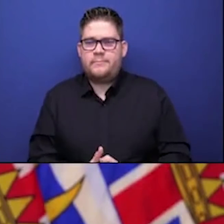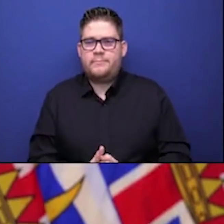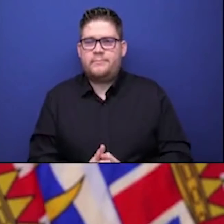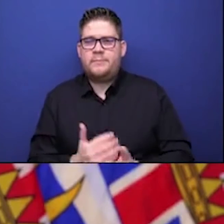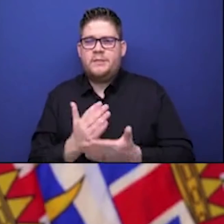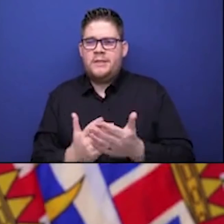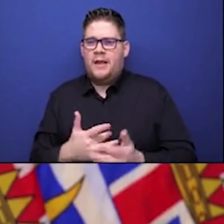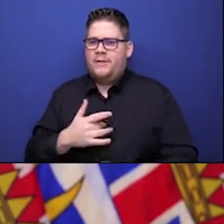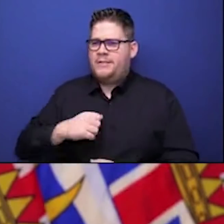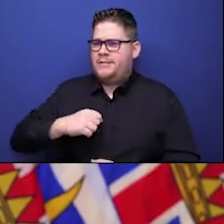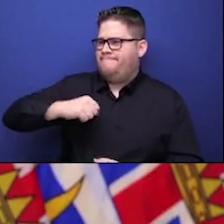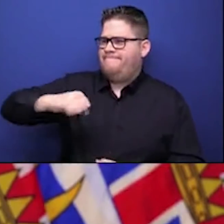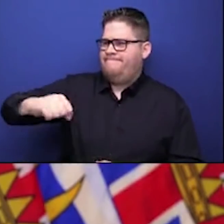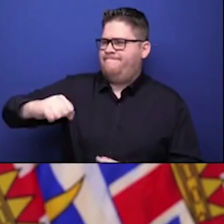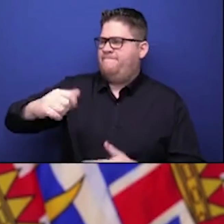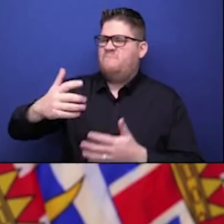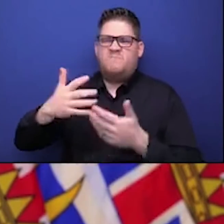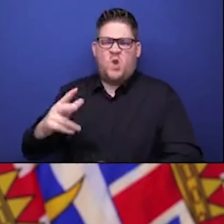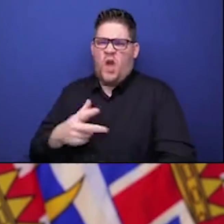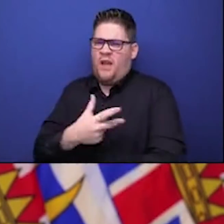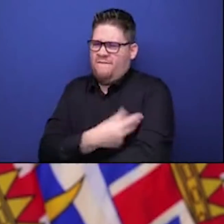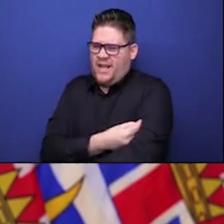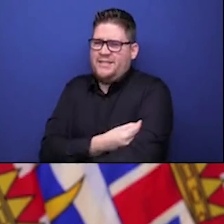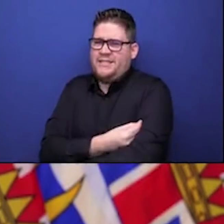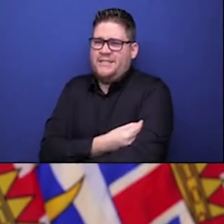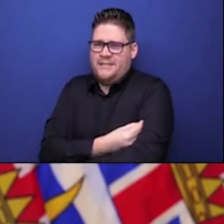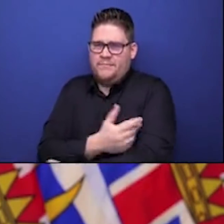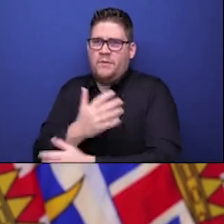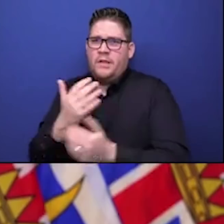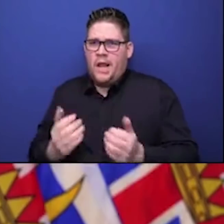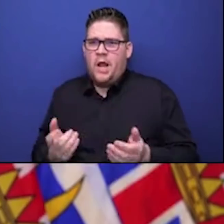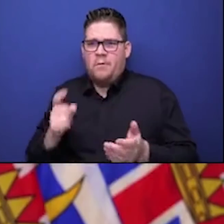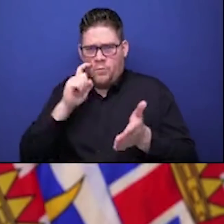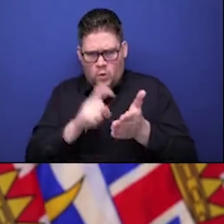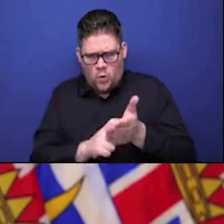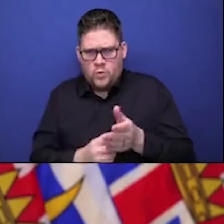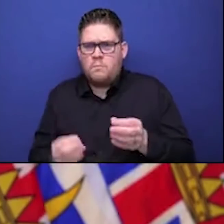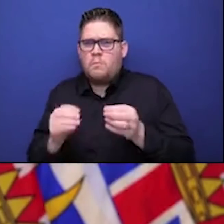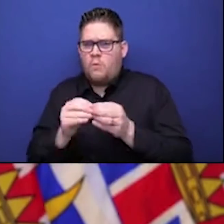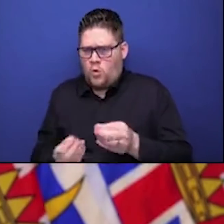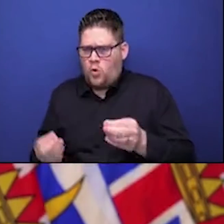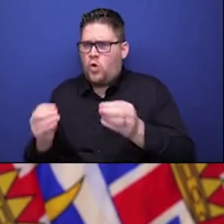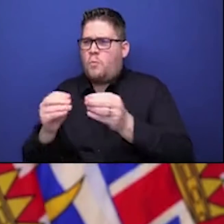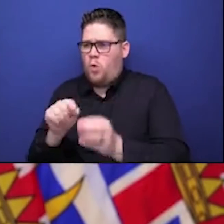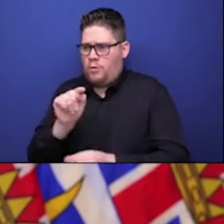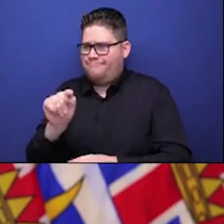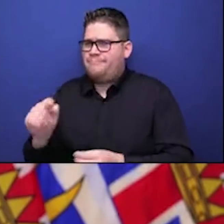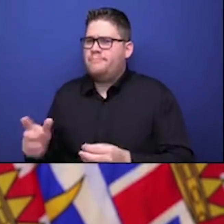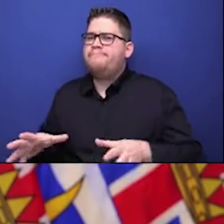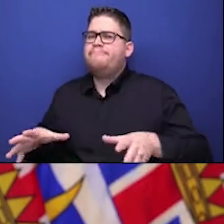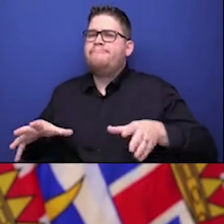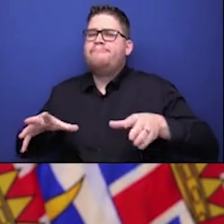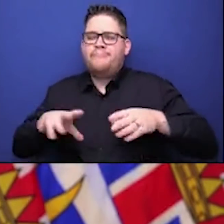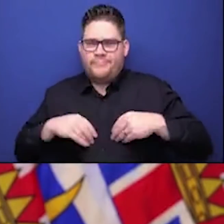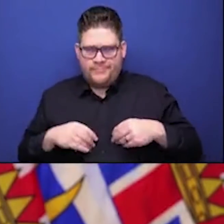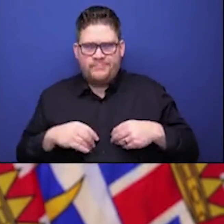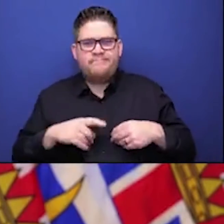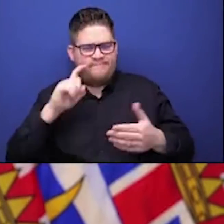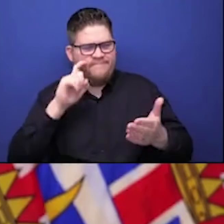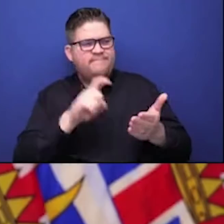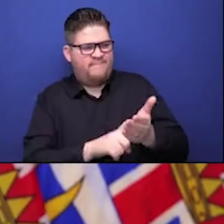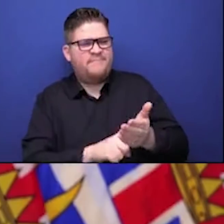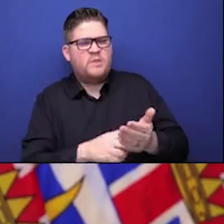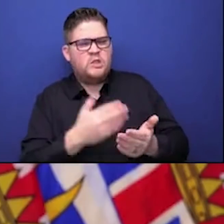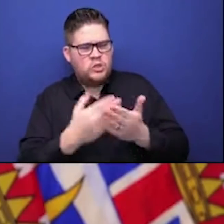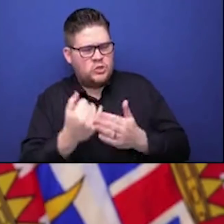public health in our health care system and communities we are working across the board to make sure